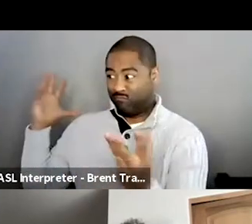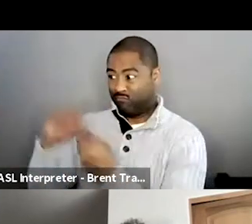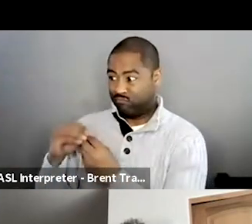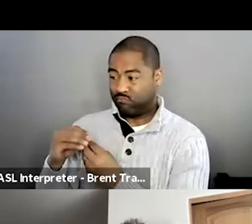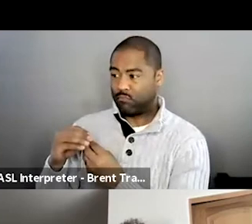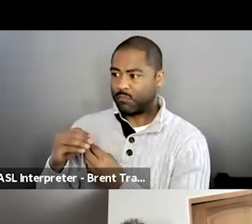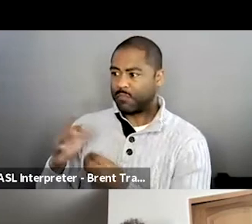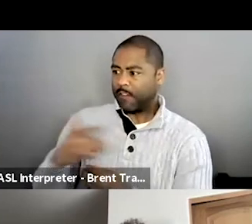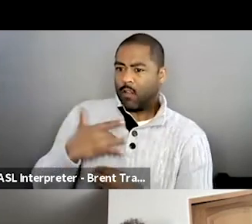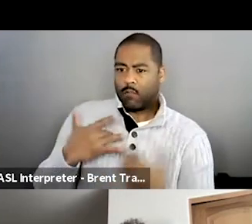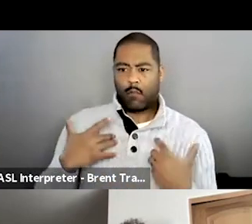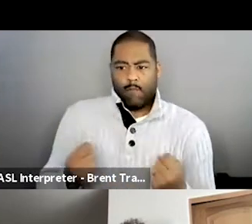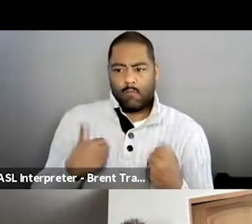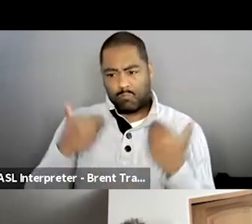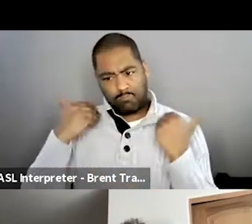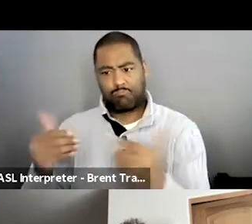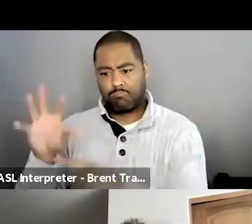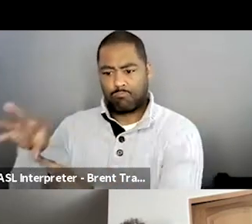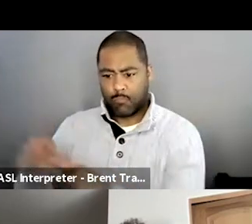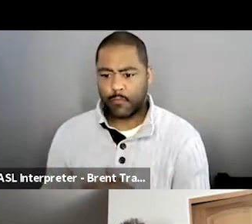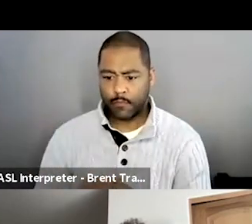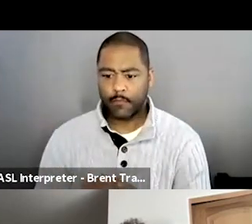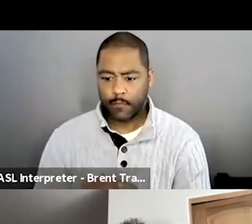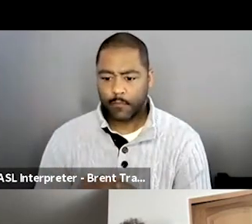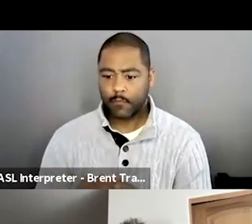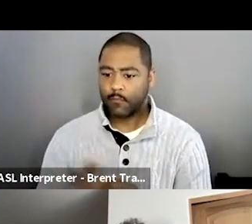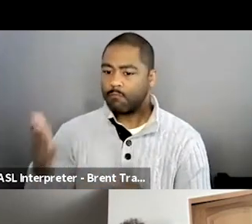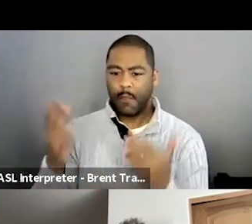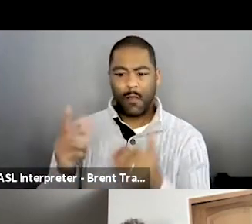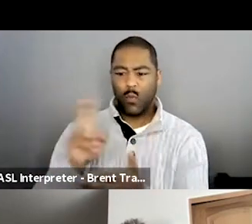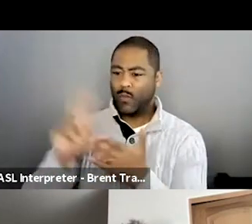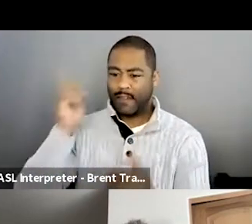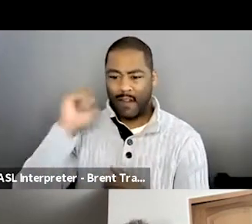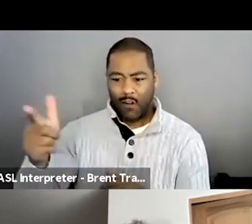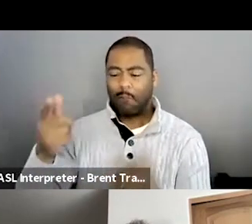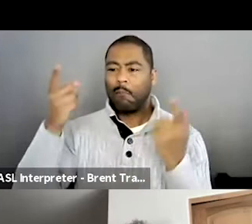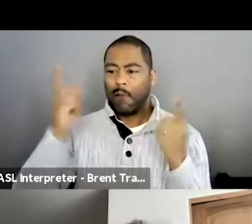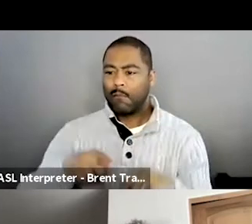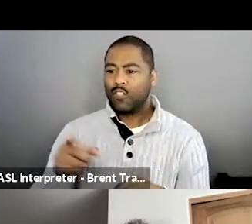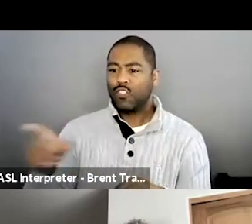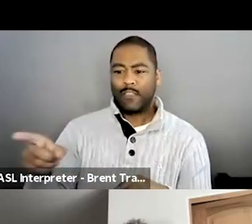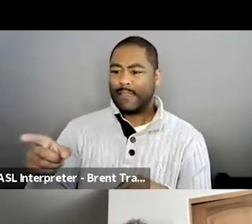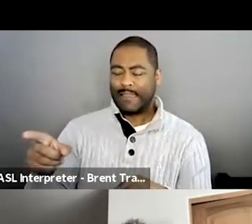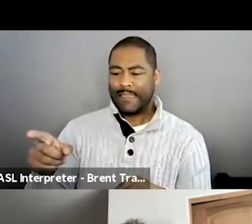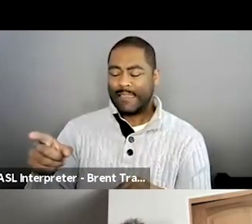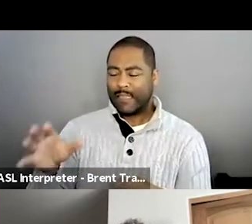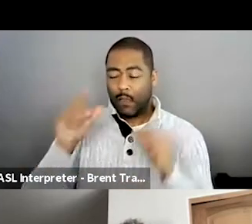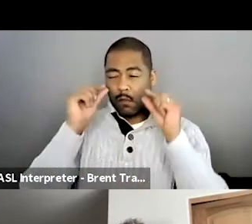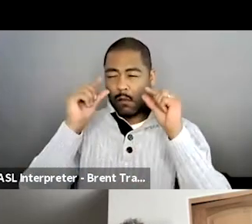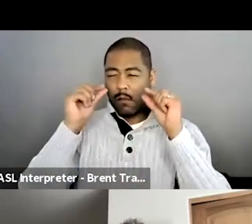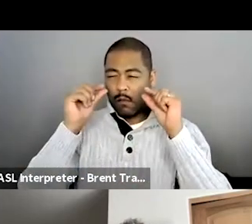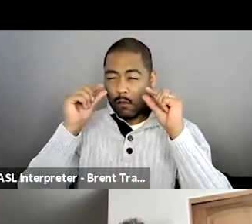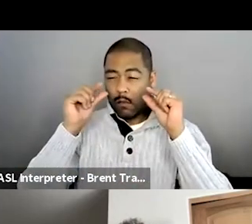I went back and we did an interview where, I mean, she was still, you know, just barely coming out of it. And, you know, it was